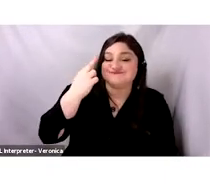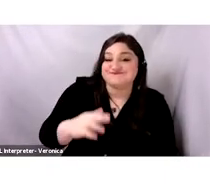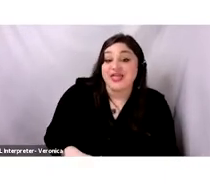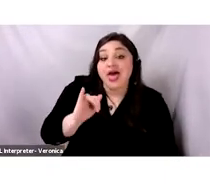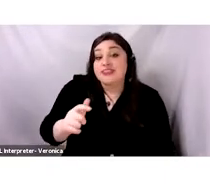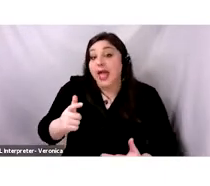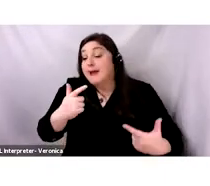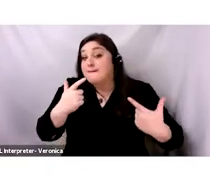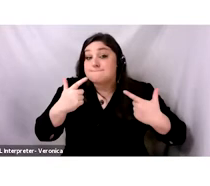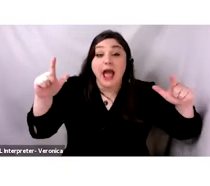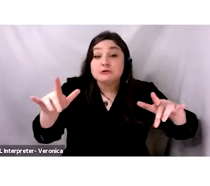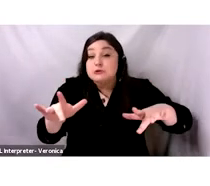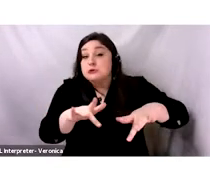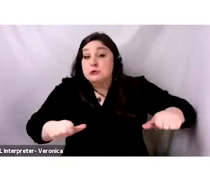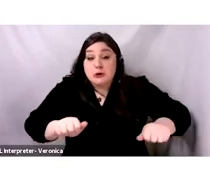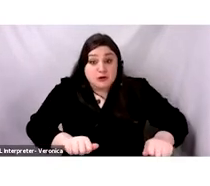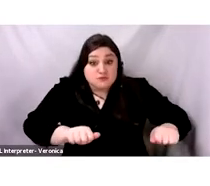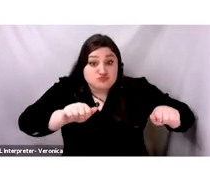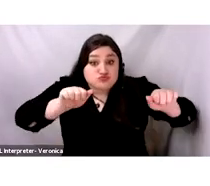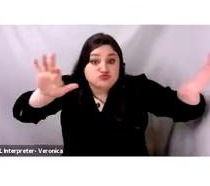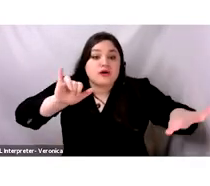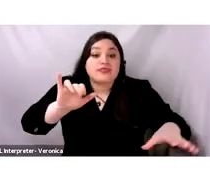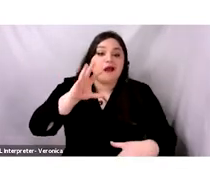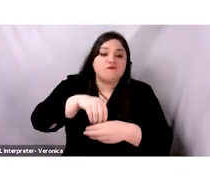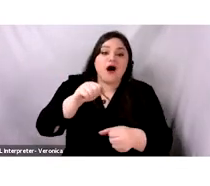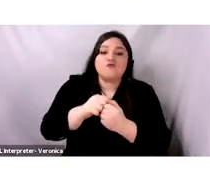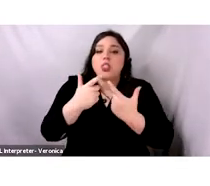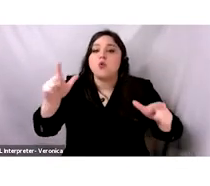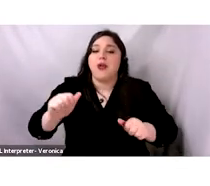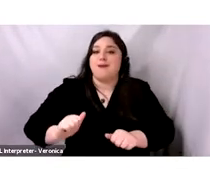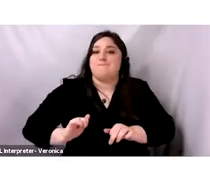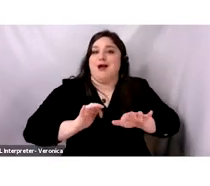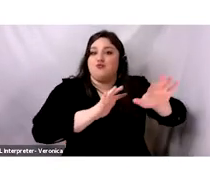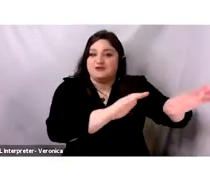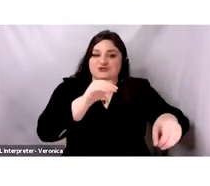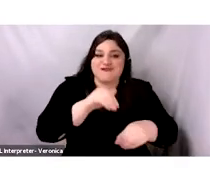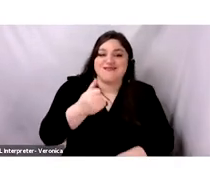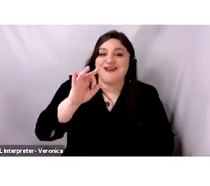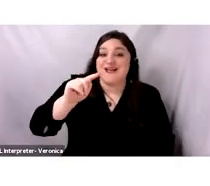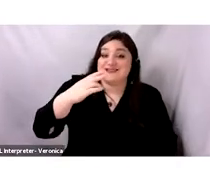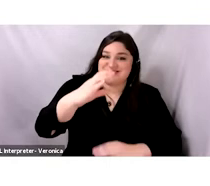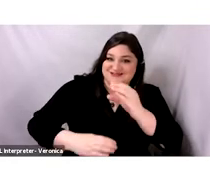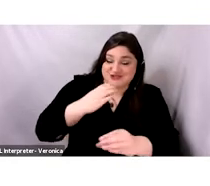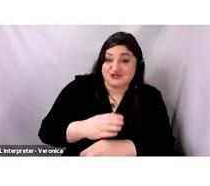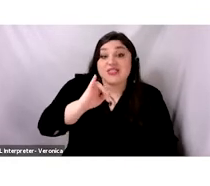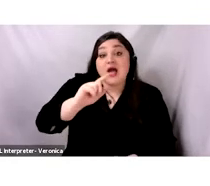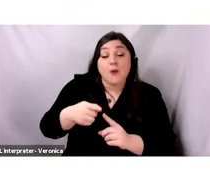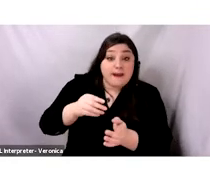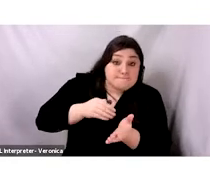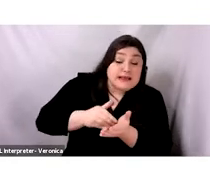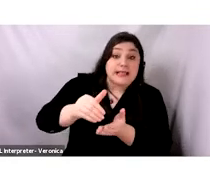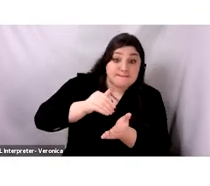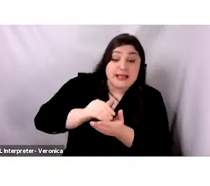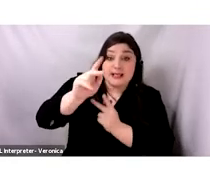as part of the global great migration of the 19th century, which saw the movement of millions leaving poor